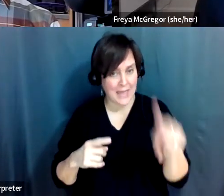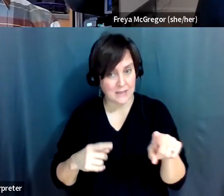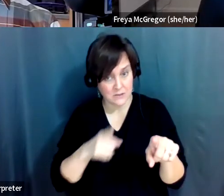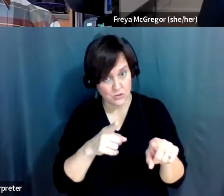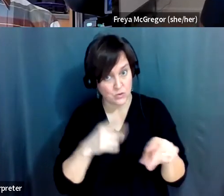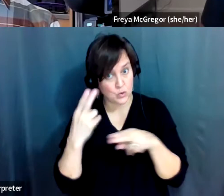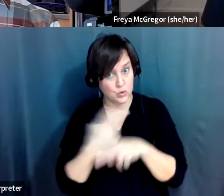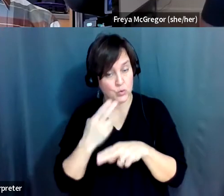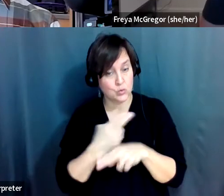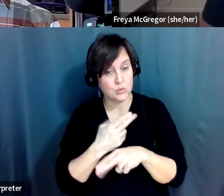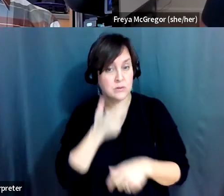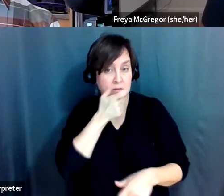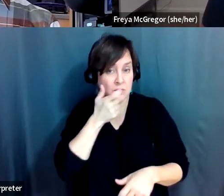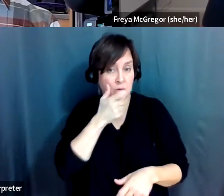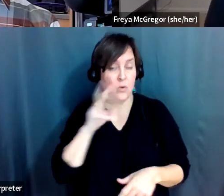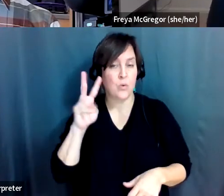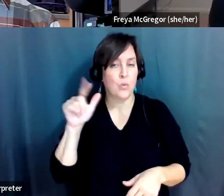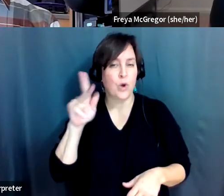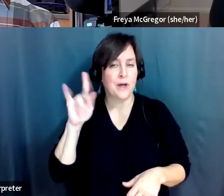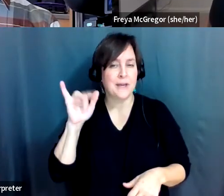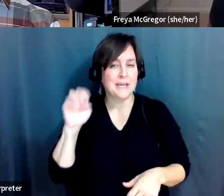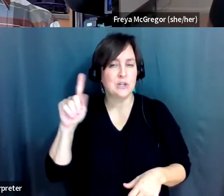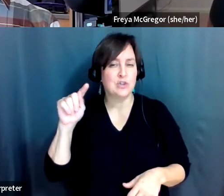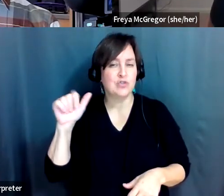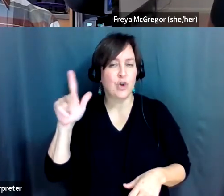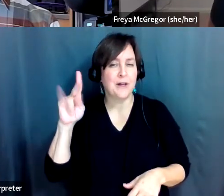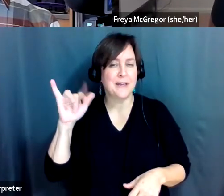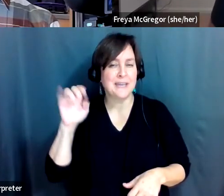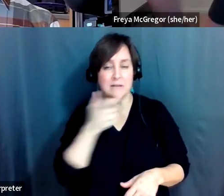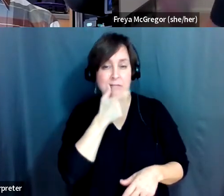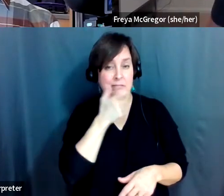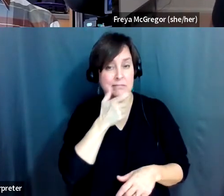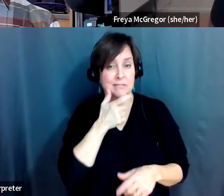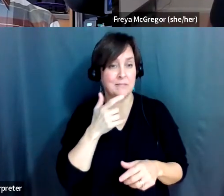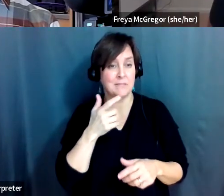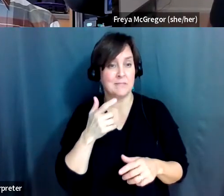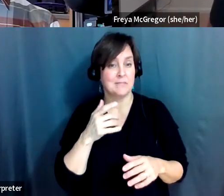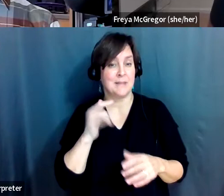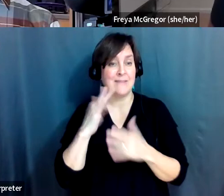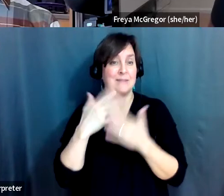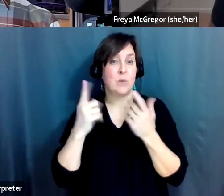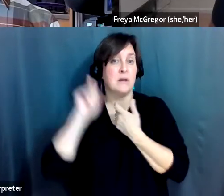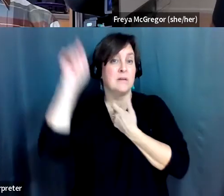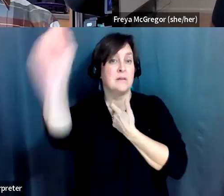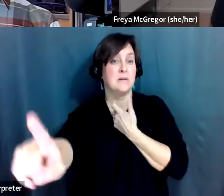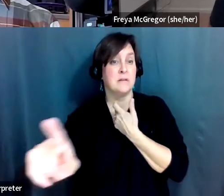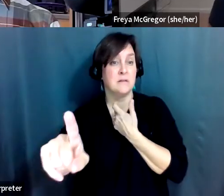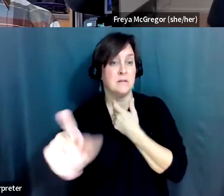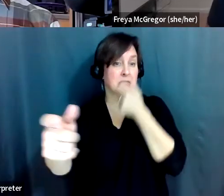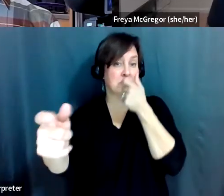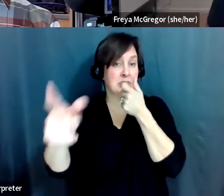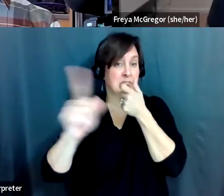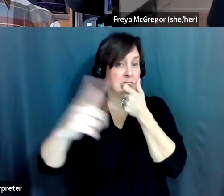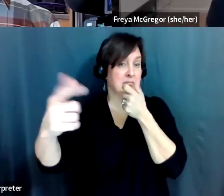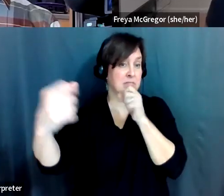ever use walkie talkies or another kind of communication device? Um, if someone's like run up ahead to see if it's a trail that you could manage.